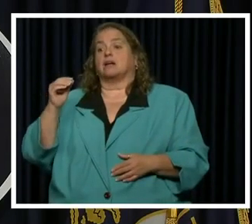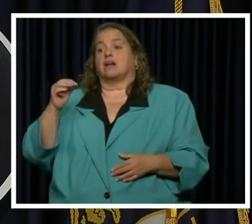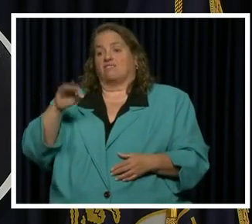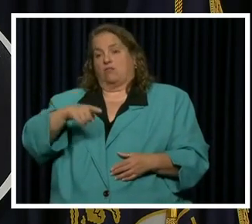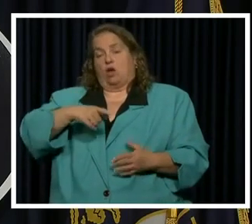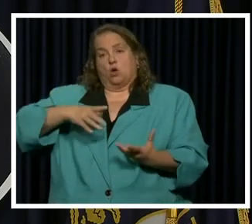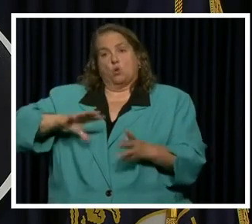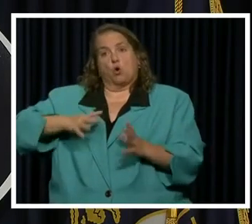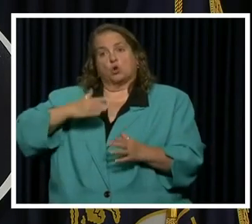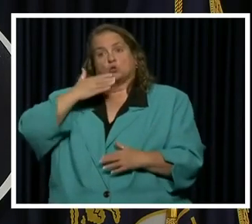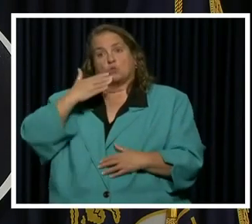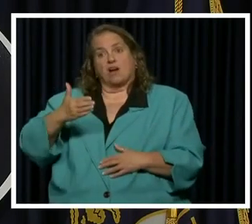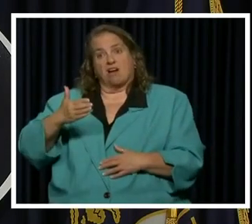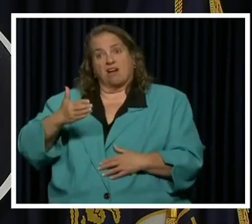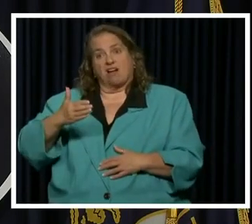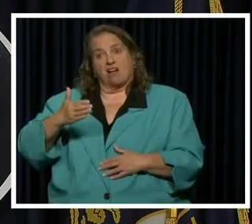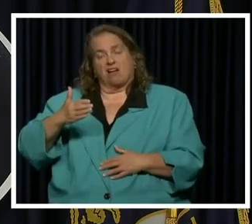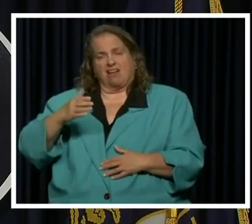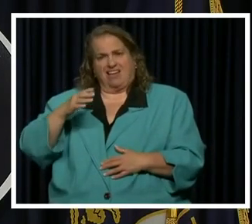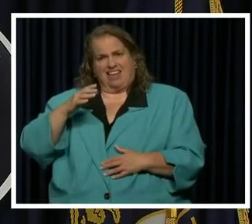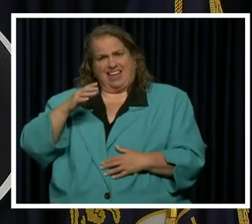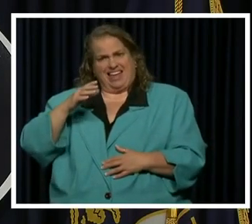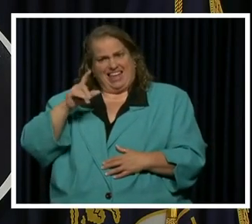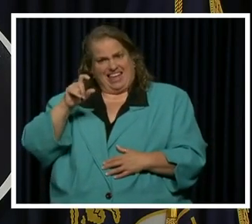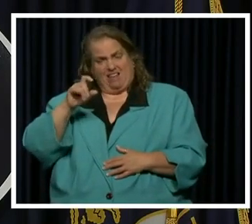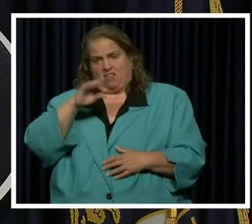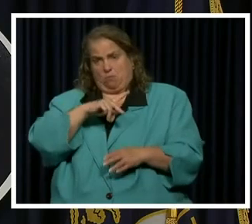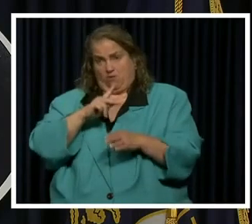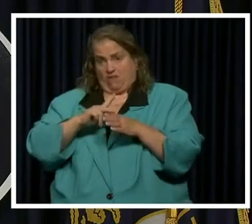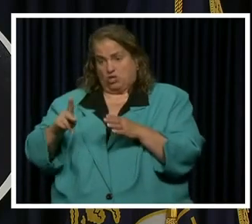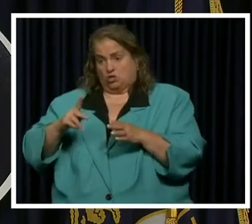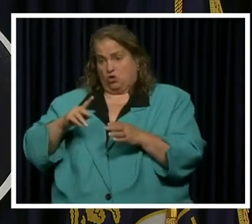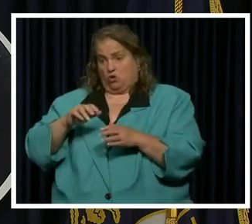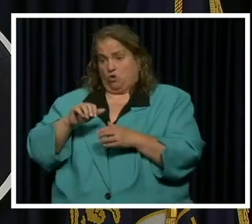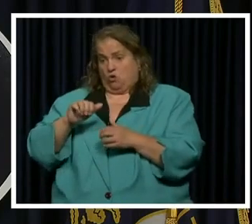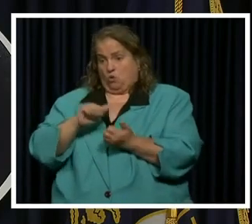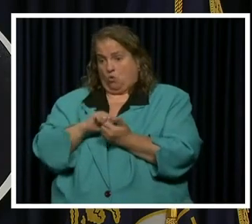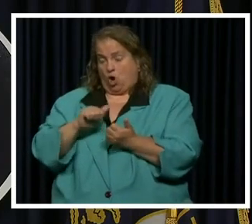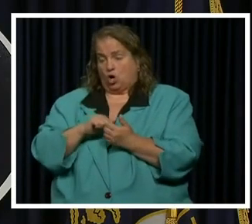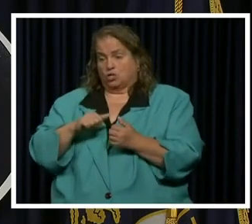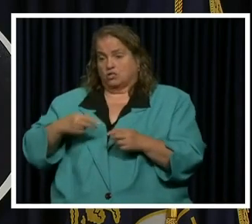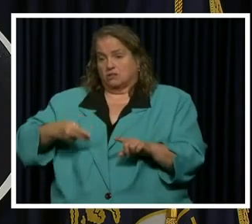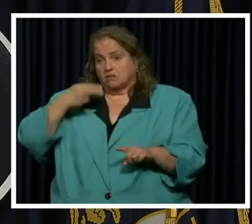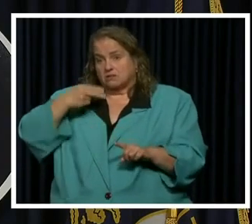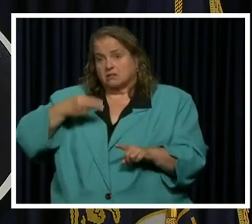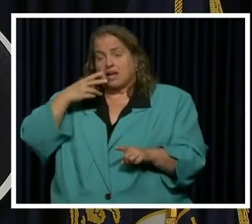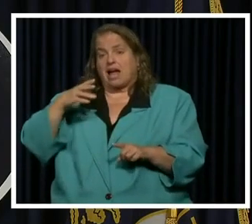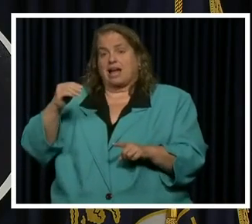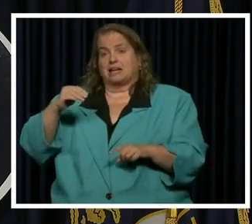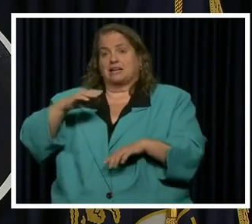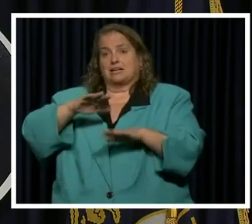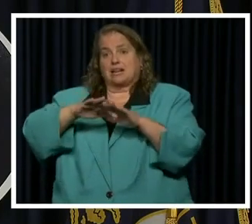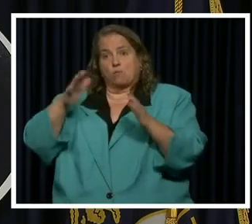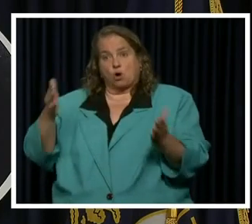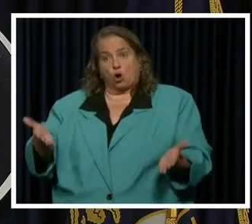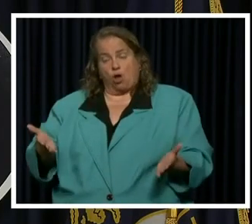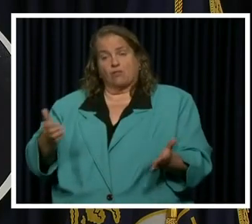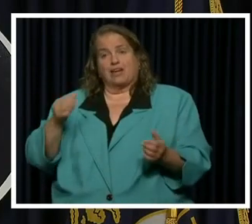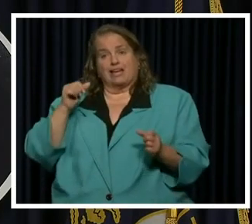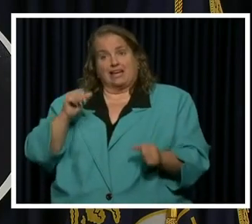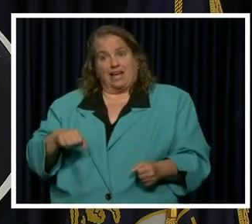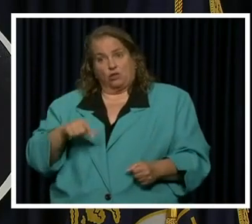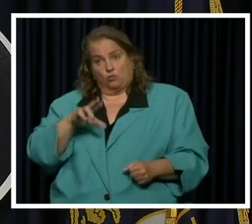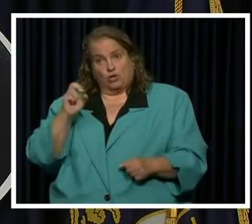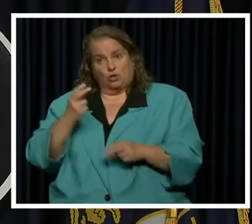restaurants and professionally cleaned, uh, utensil and tablecloths. I know the guidance there, uh, is one that,